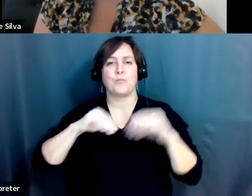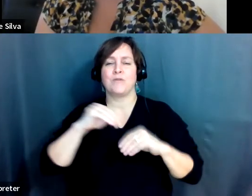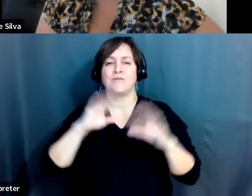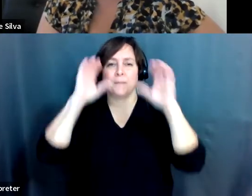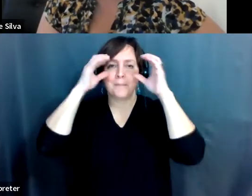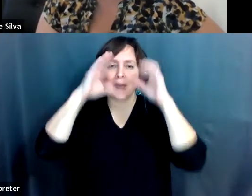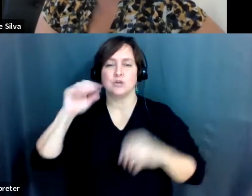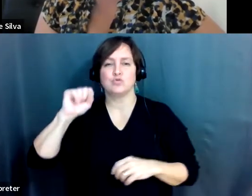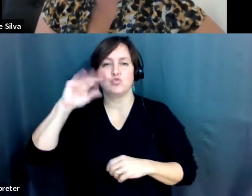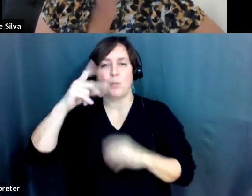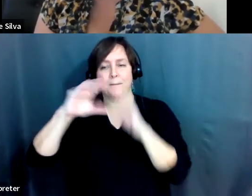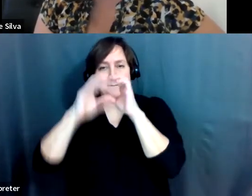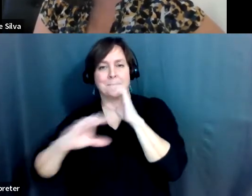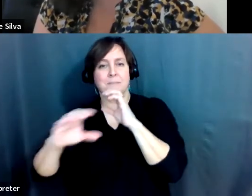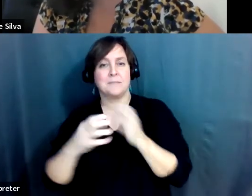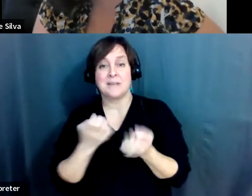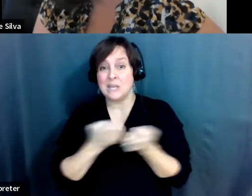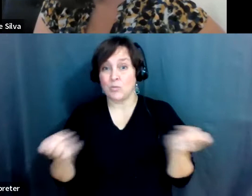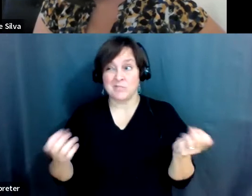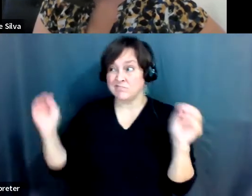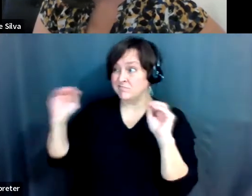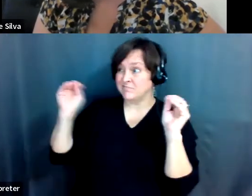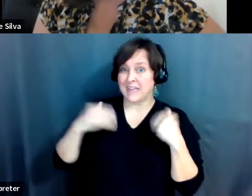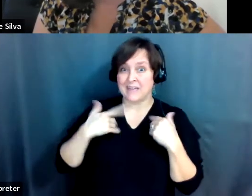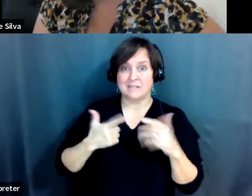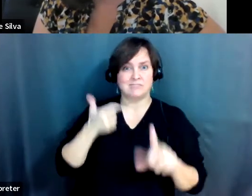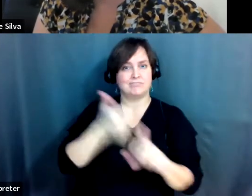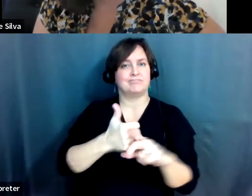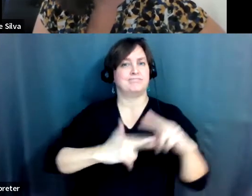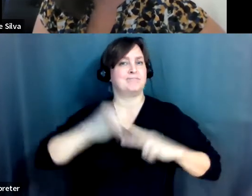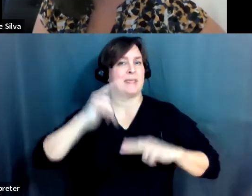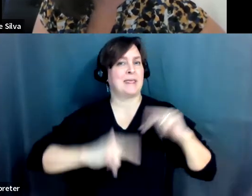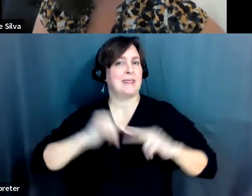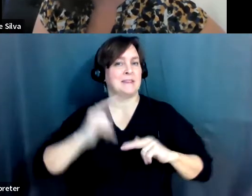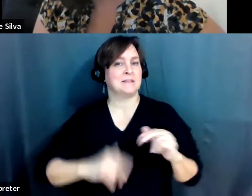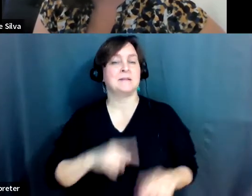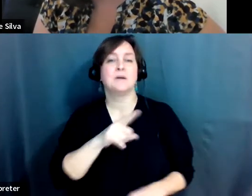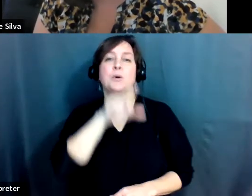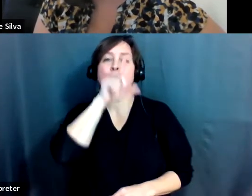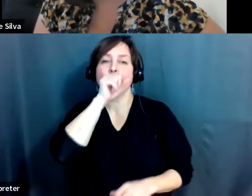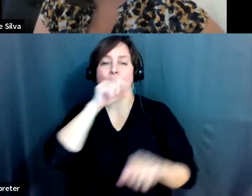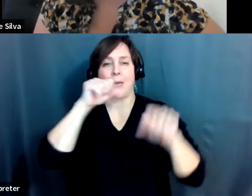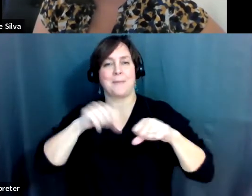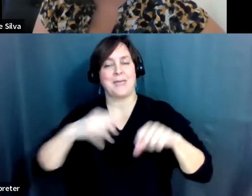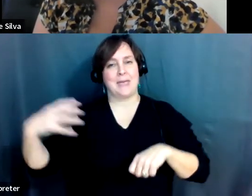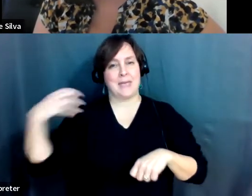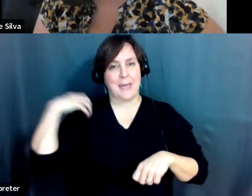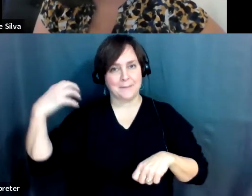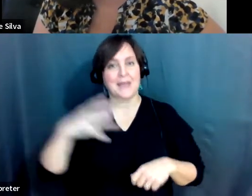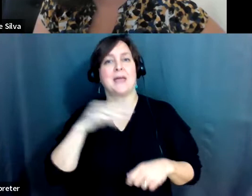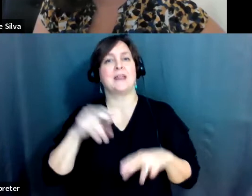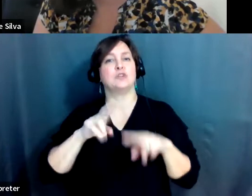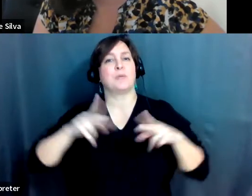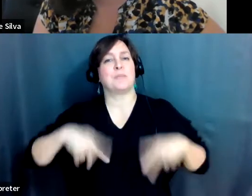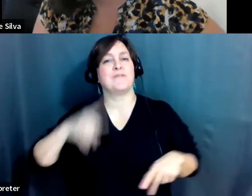equipment didn't exist, so he built some himself. He is a BirdAbility Captain and the Chair of the Accessibility Committee at